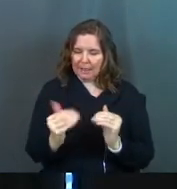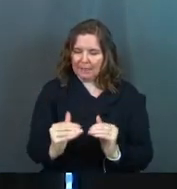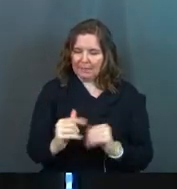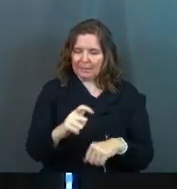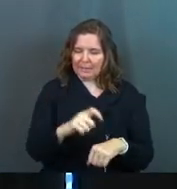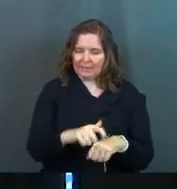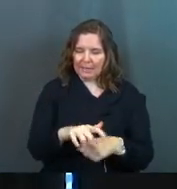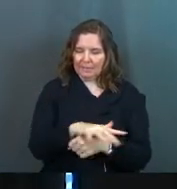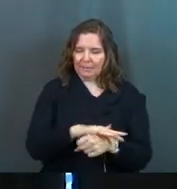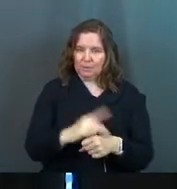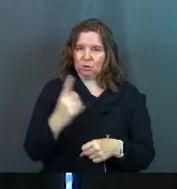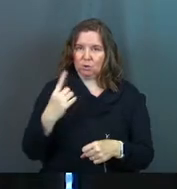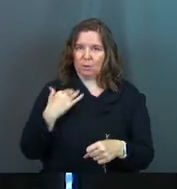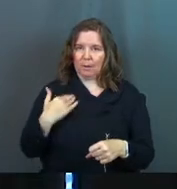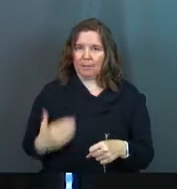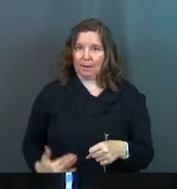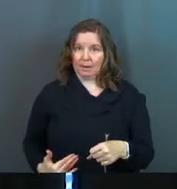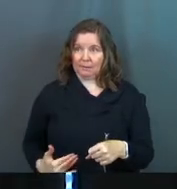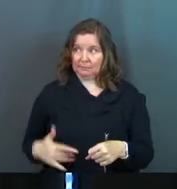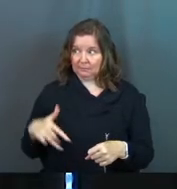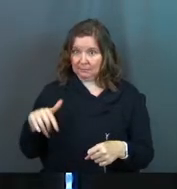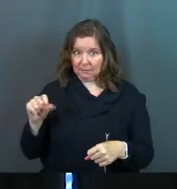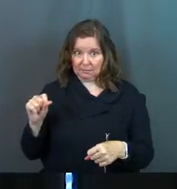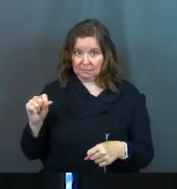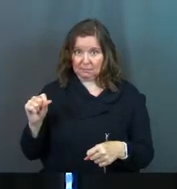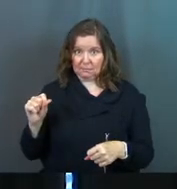in time and space to one body. Yes?